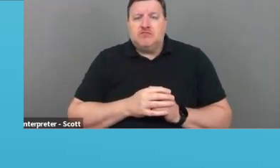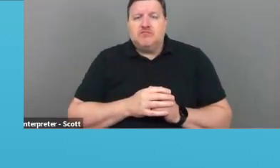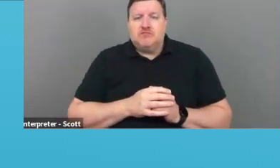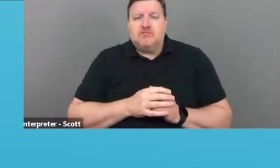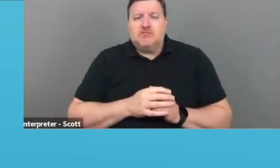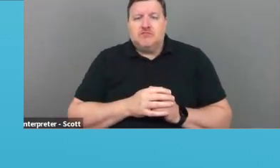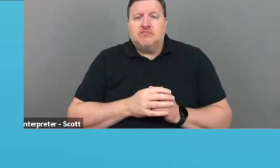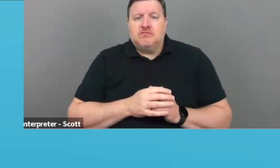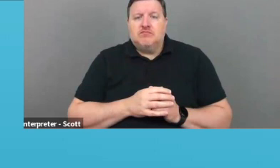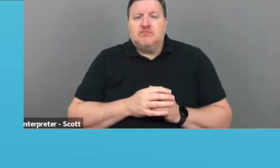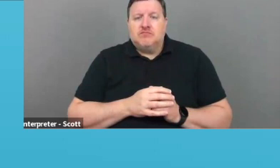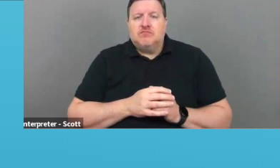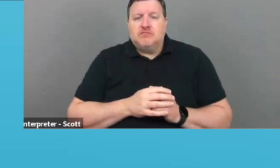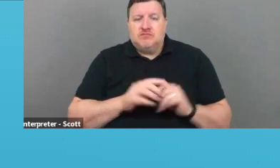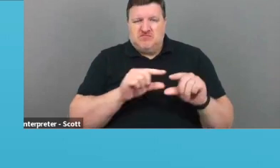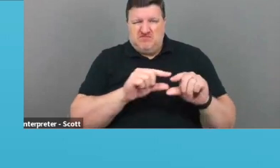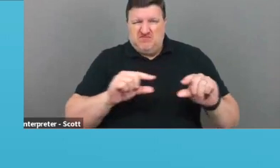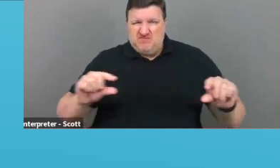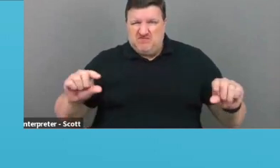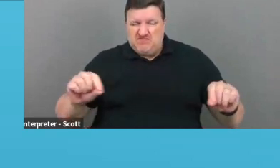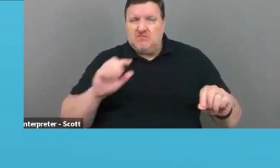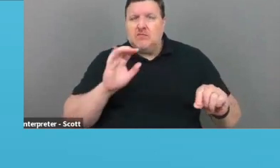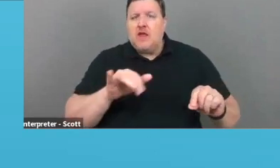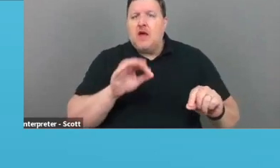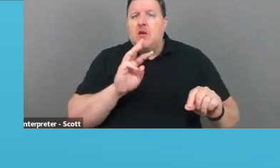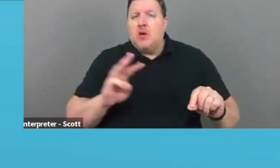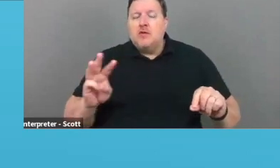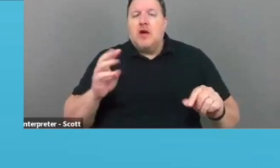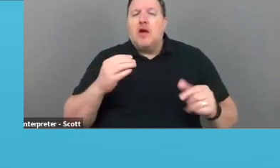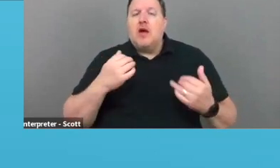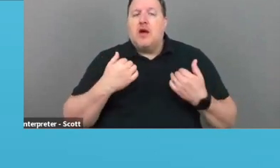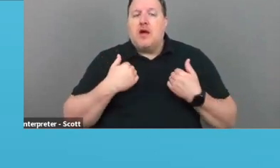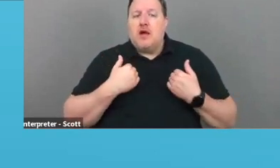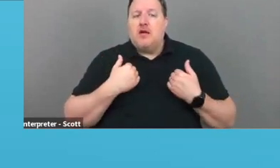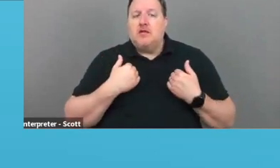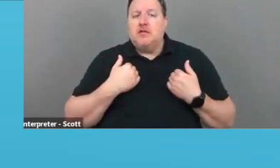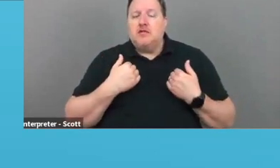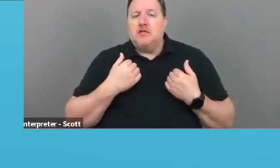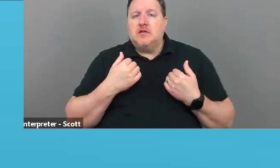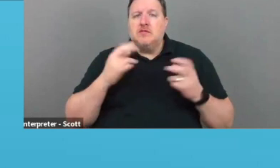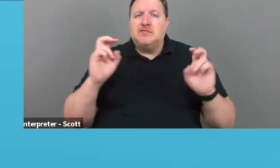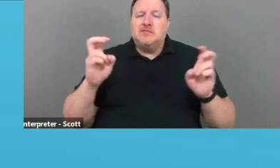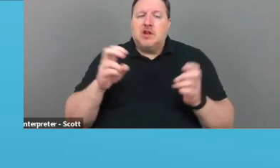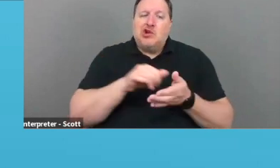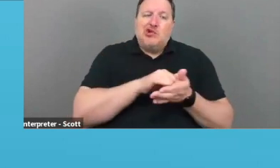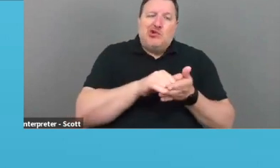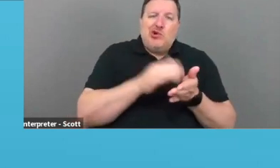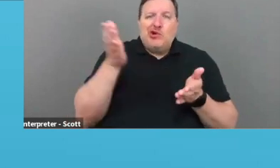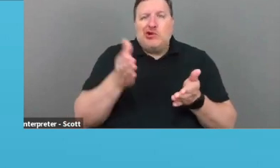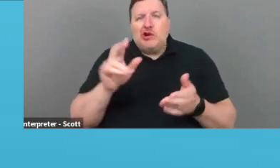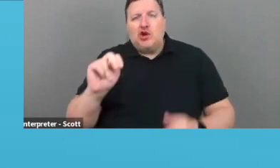common dash application has what they call the New York, New Jersey common